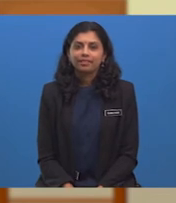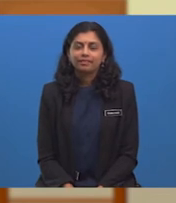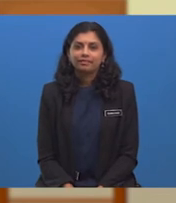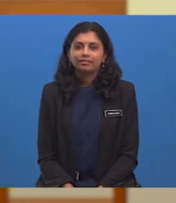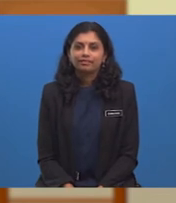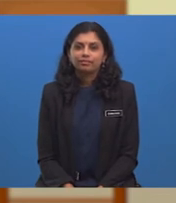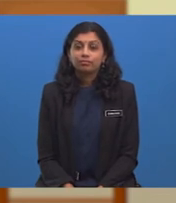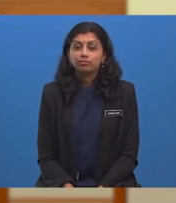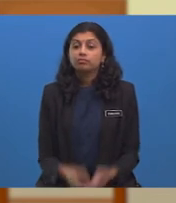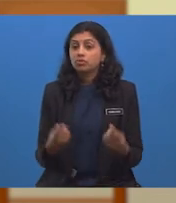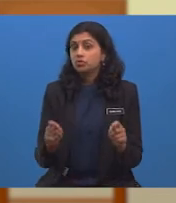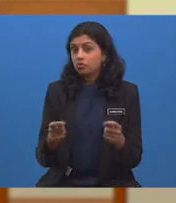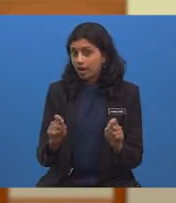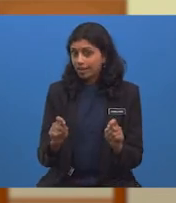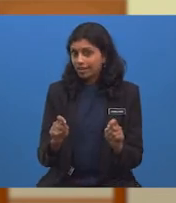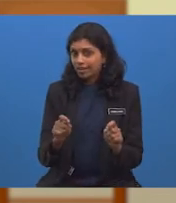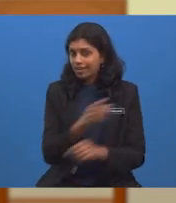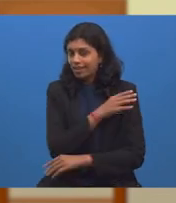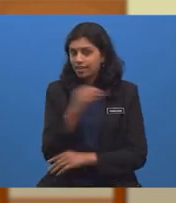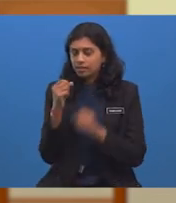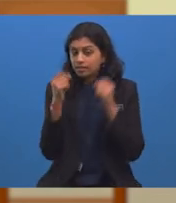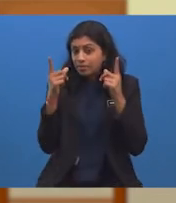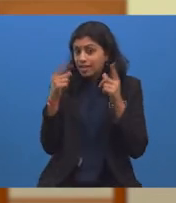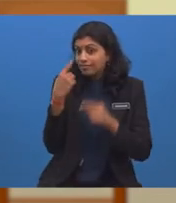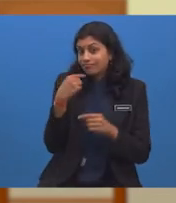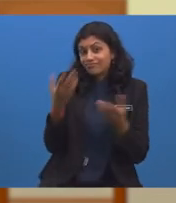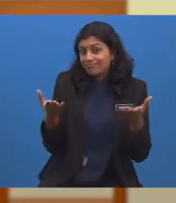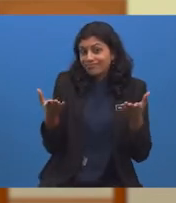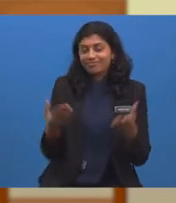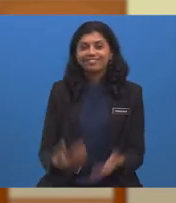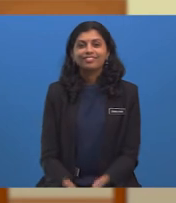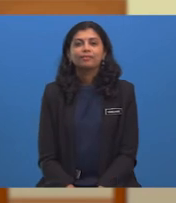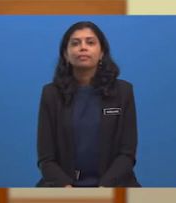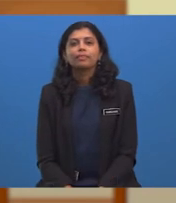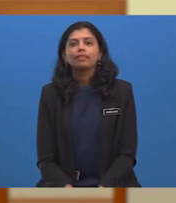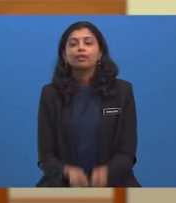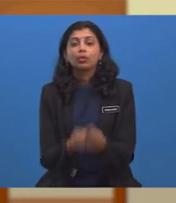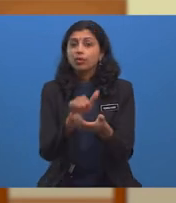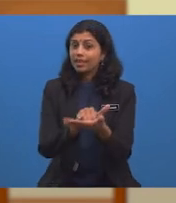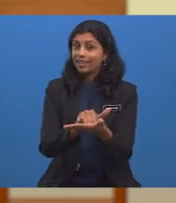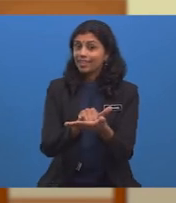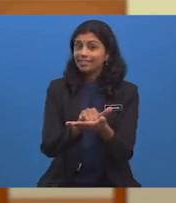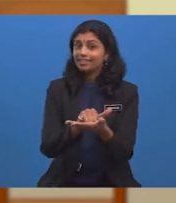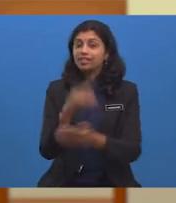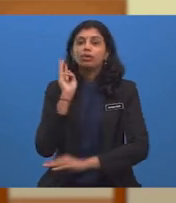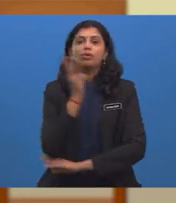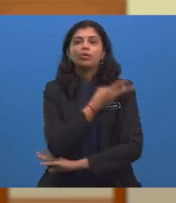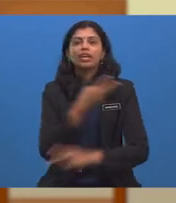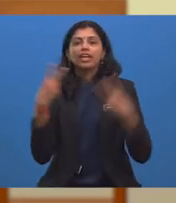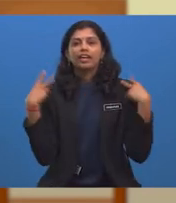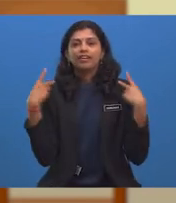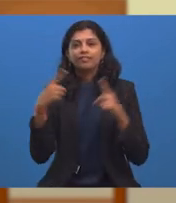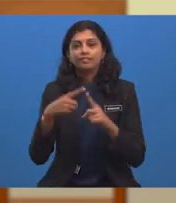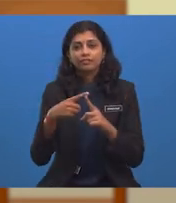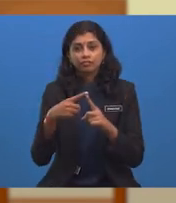Give it a try and surprise someone. With that, we have